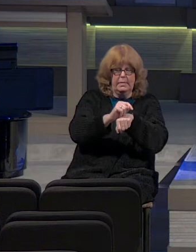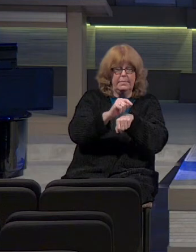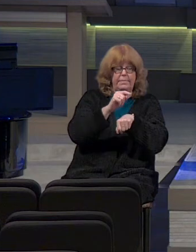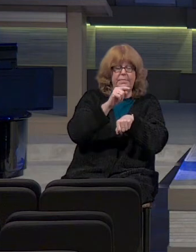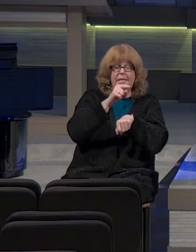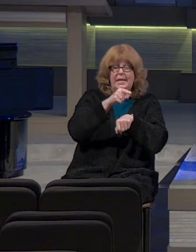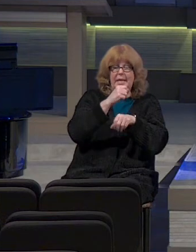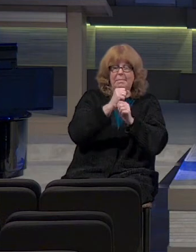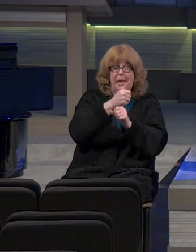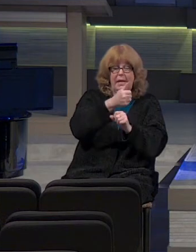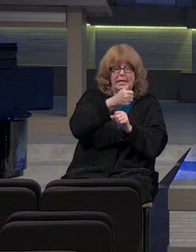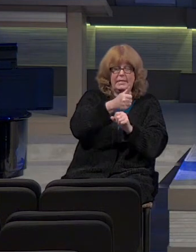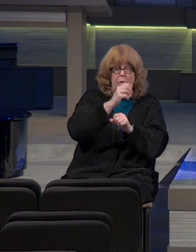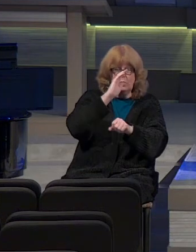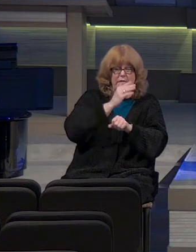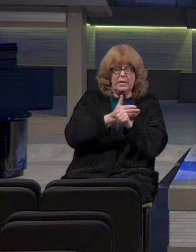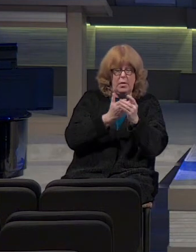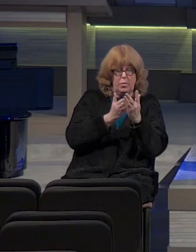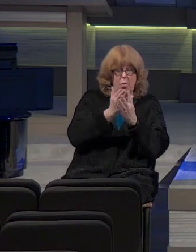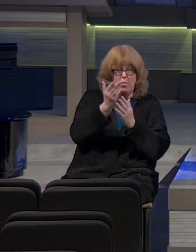pass through the fire.